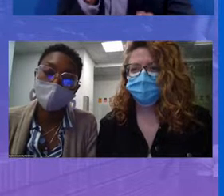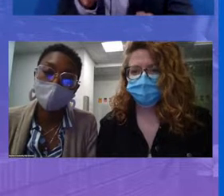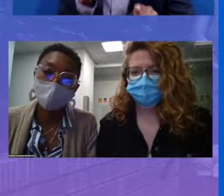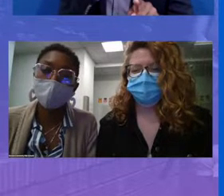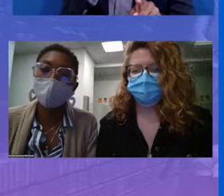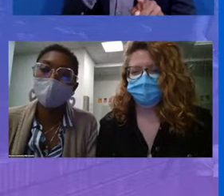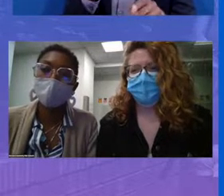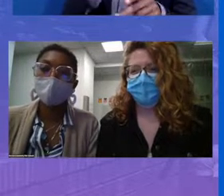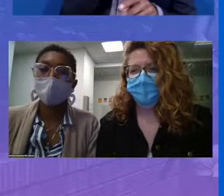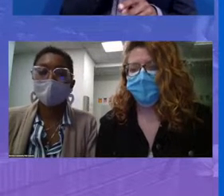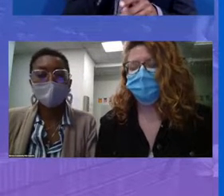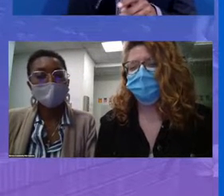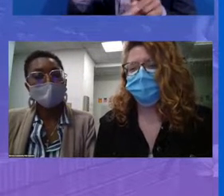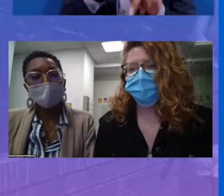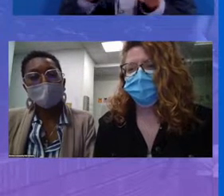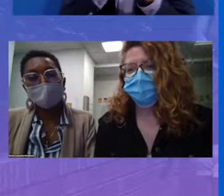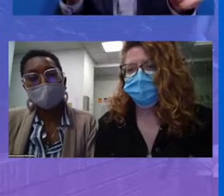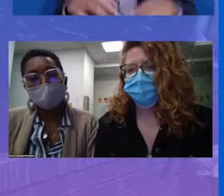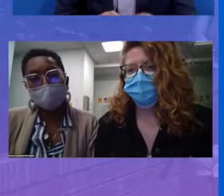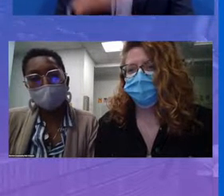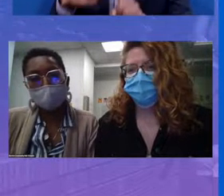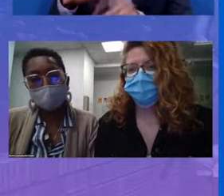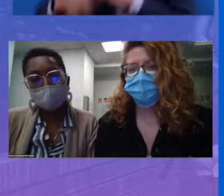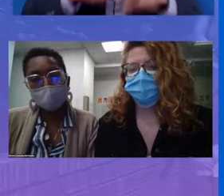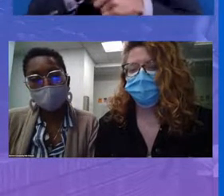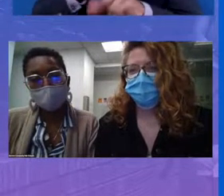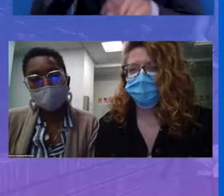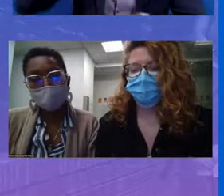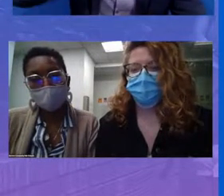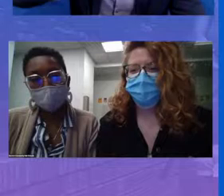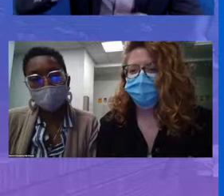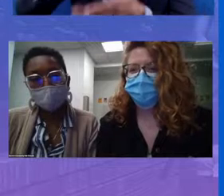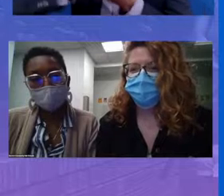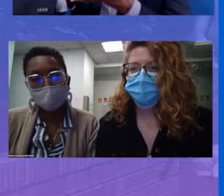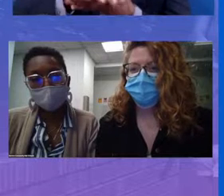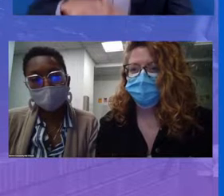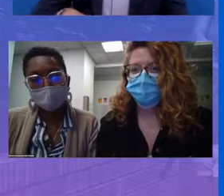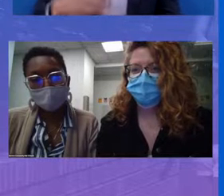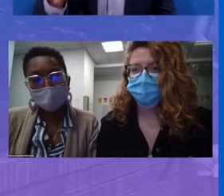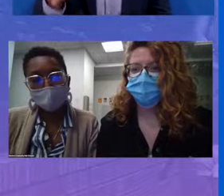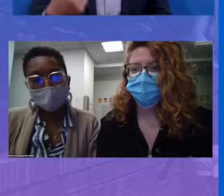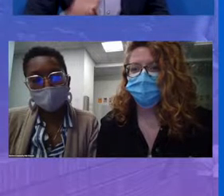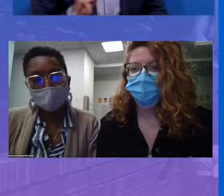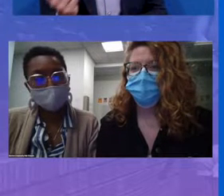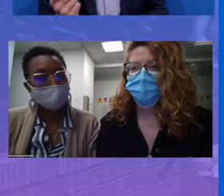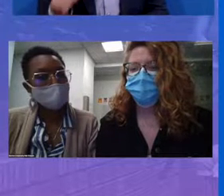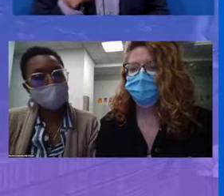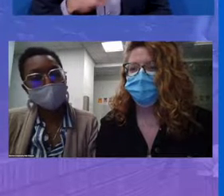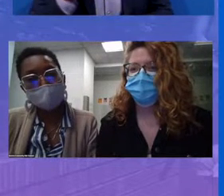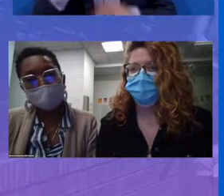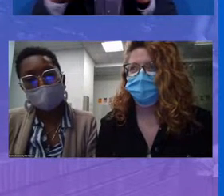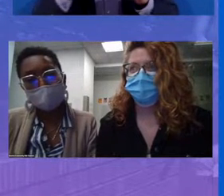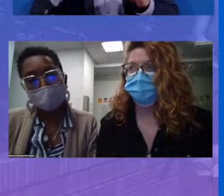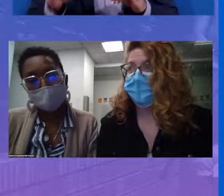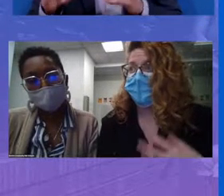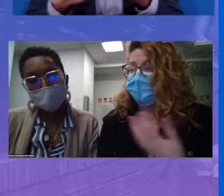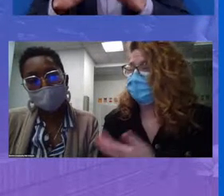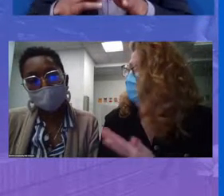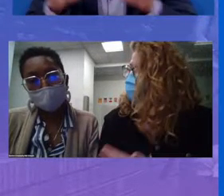Boston Public Schools. We're also really proud of the community of practice we've built through a learning network that is